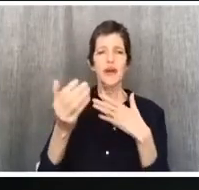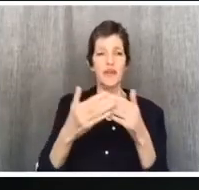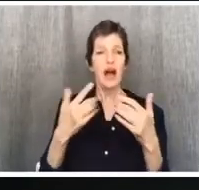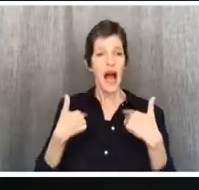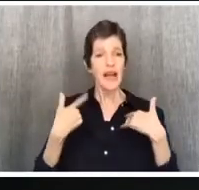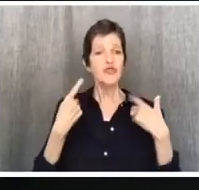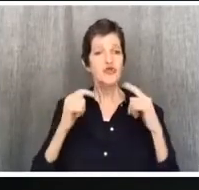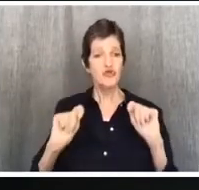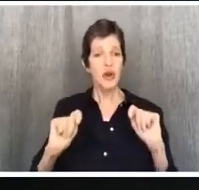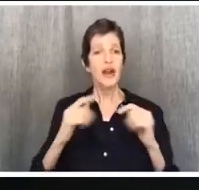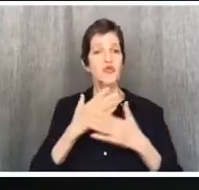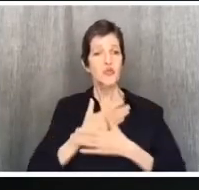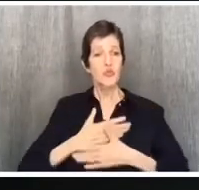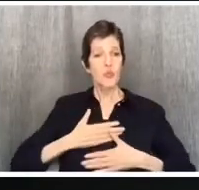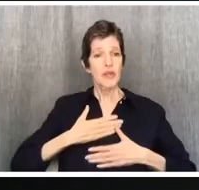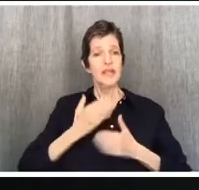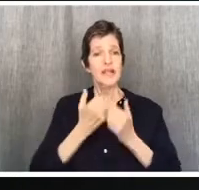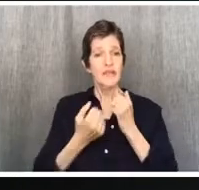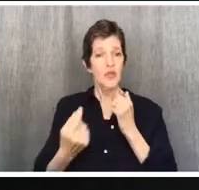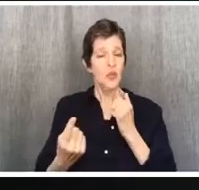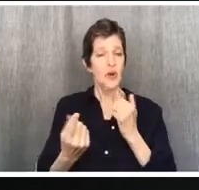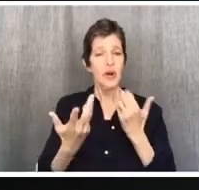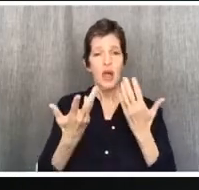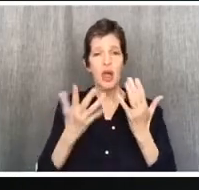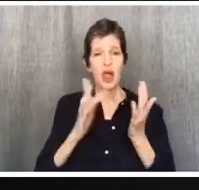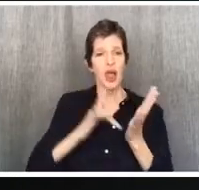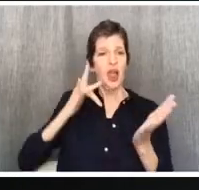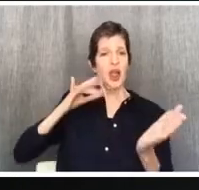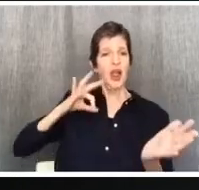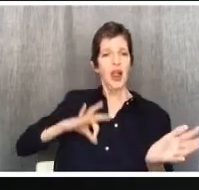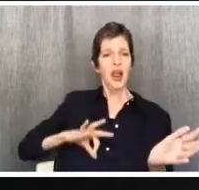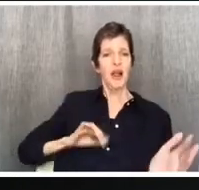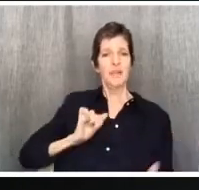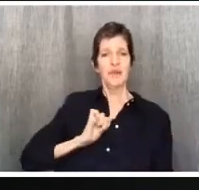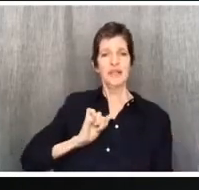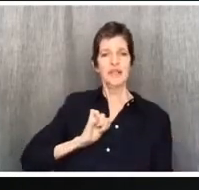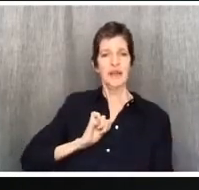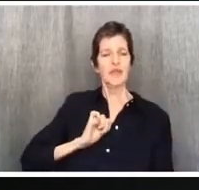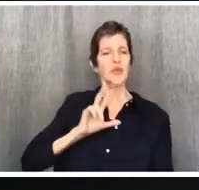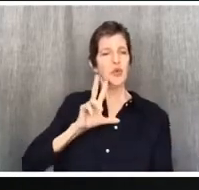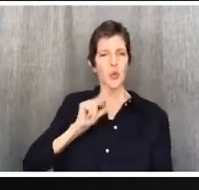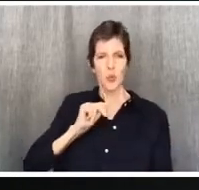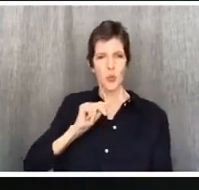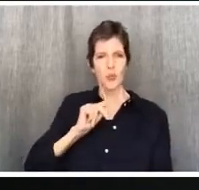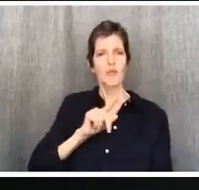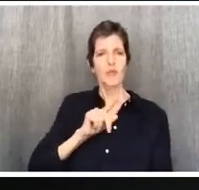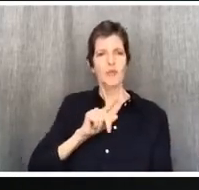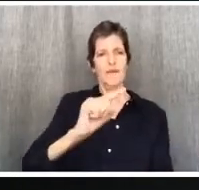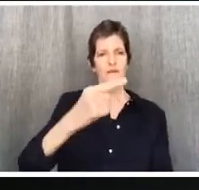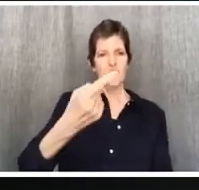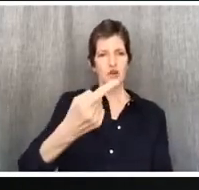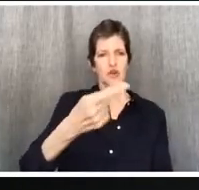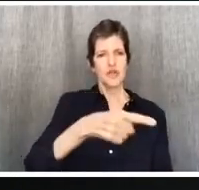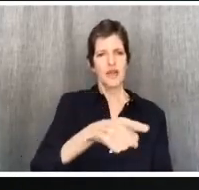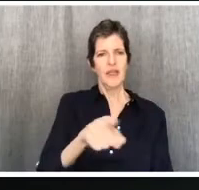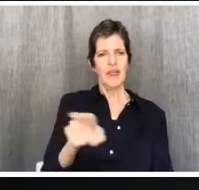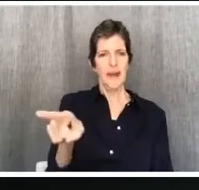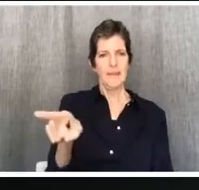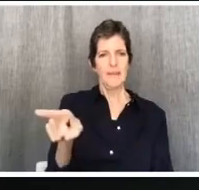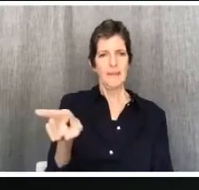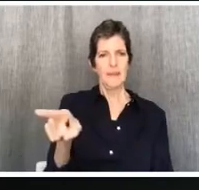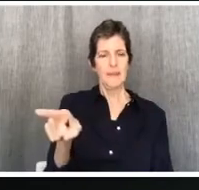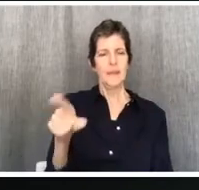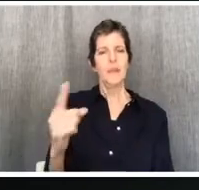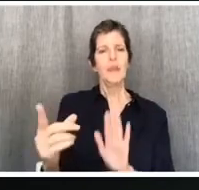do, not seeking my own advantage, but that of many that they may be saved. Be imitators of me